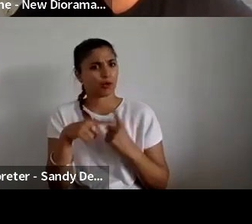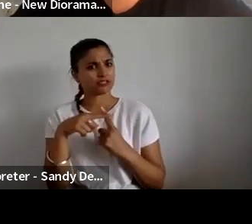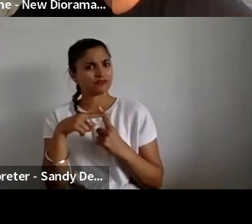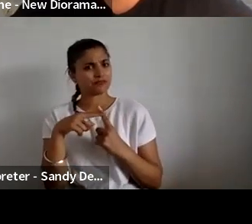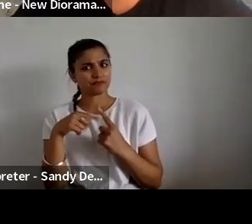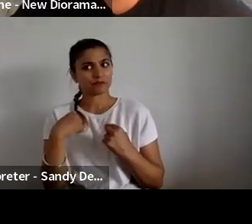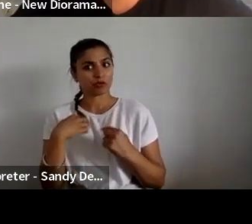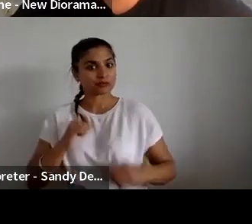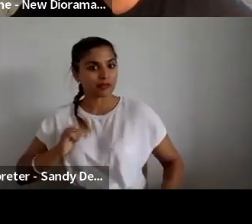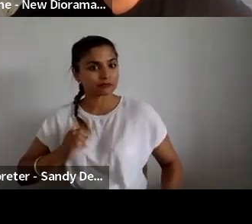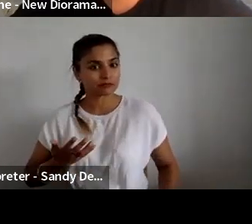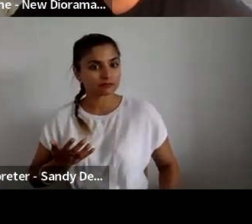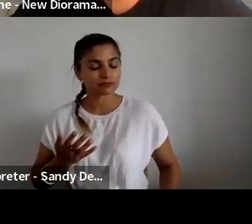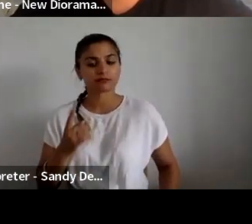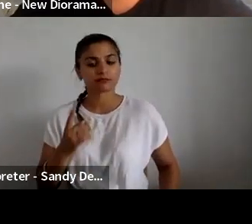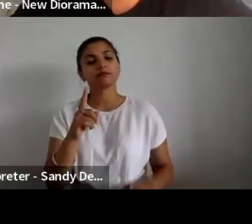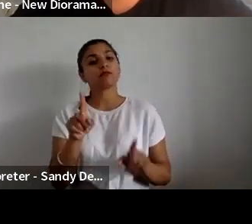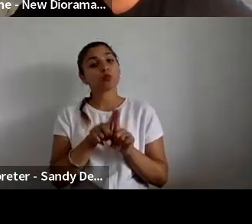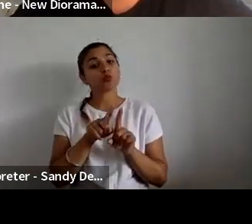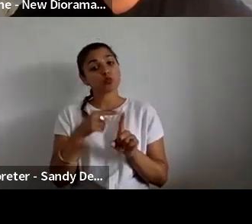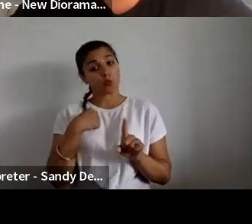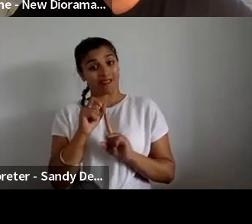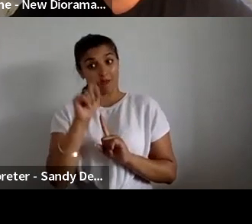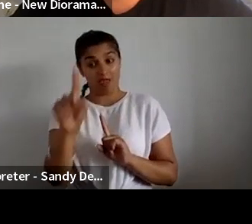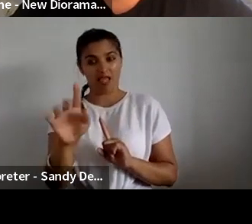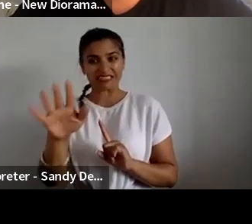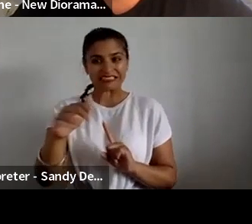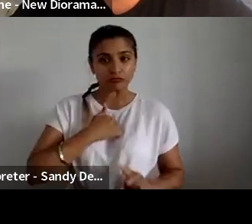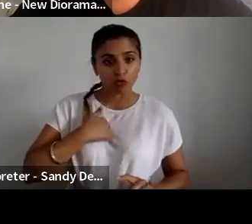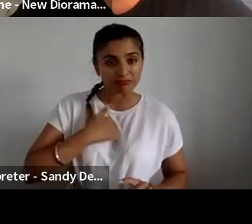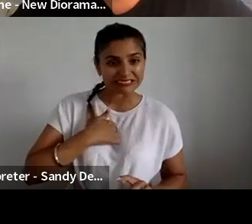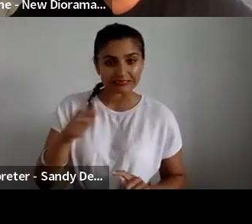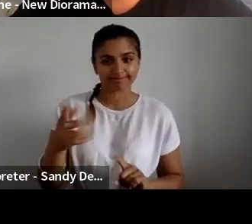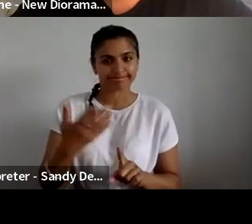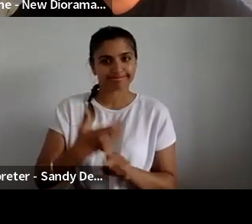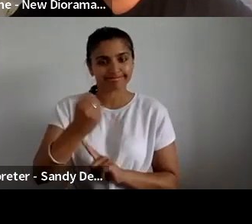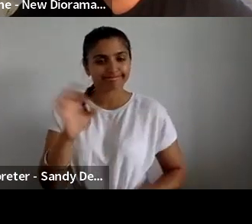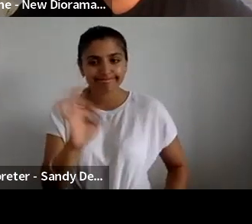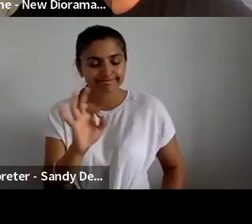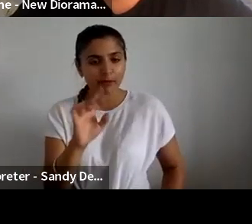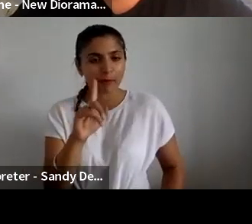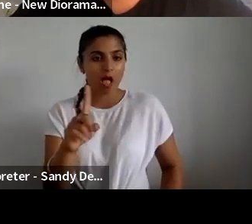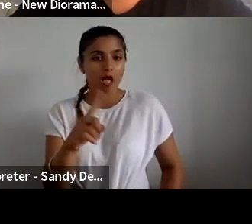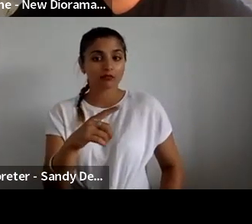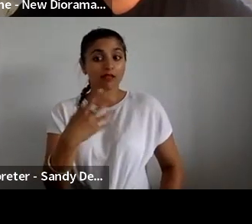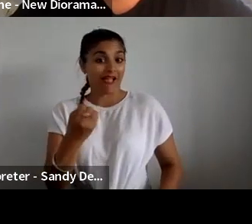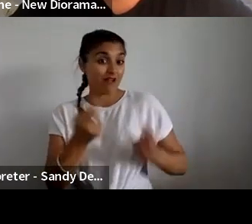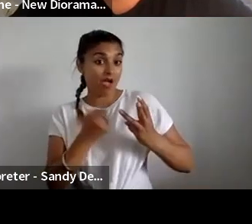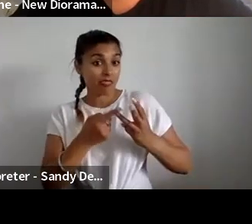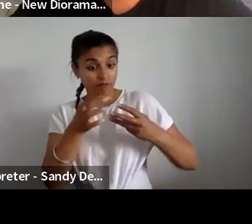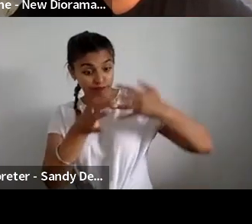And also, like, when we were emailing people saying, sorry, you didn't get picked out of the hat, but here's, like, some other things that you could look at